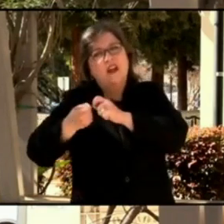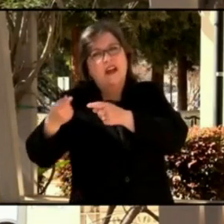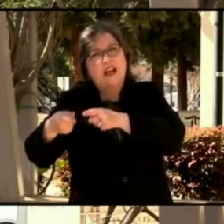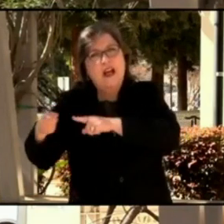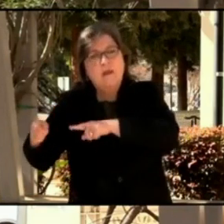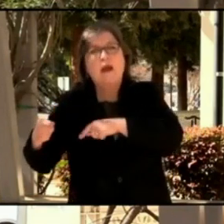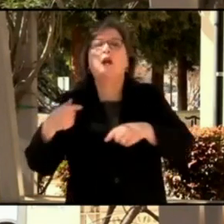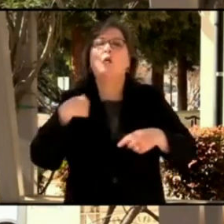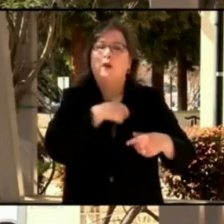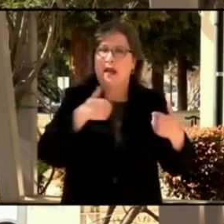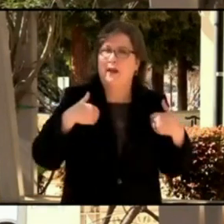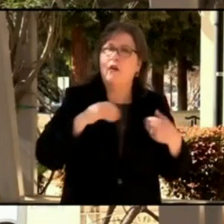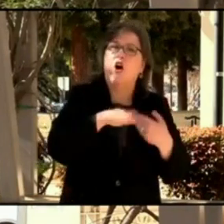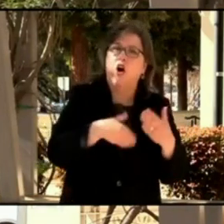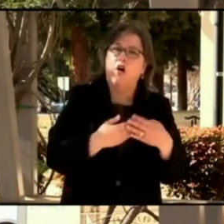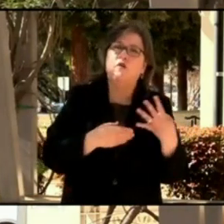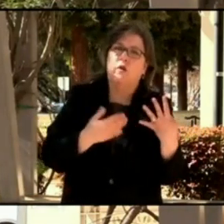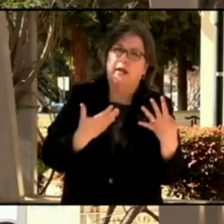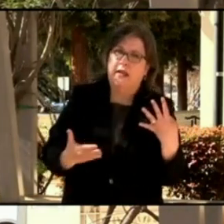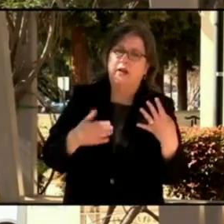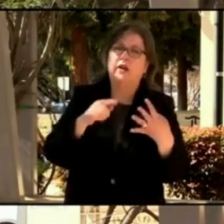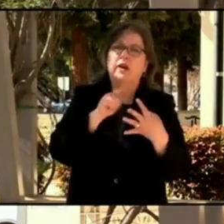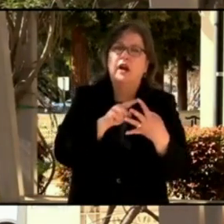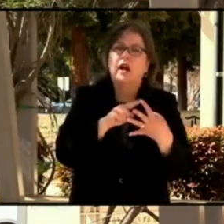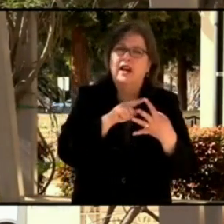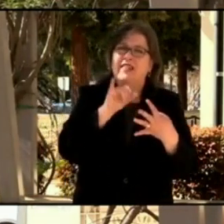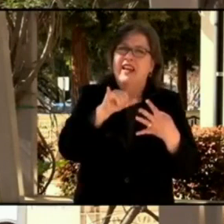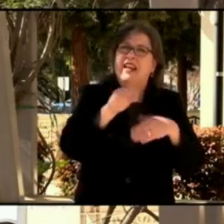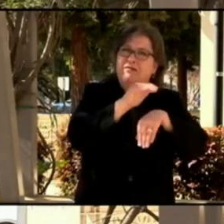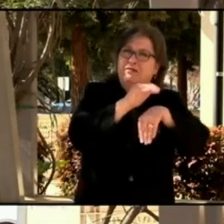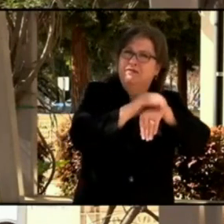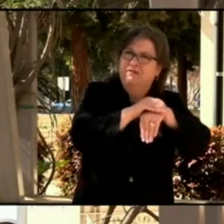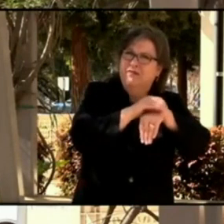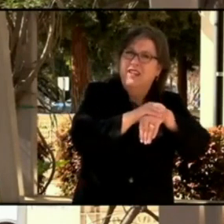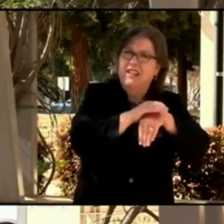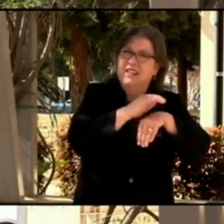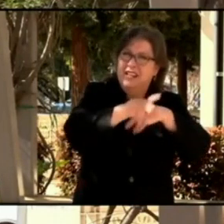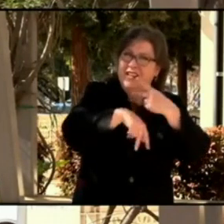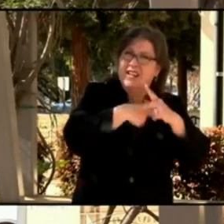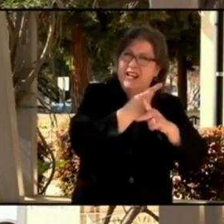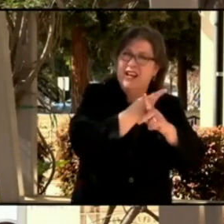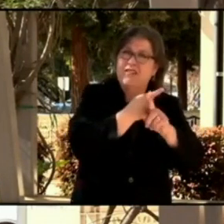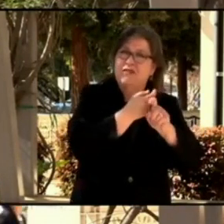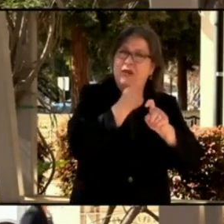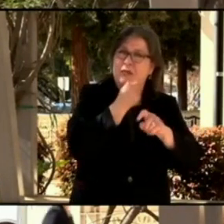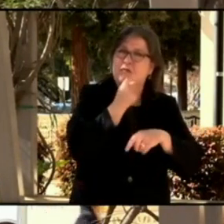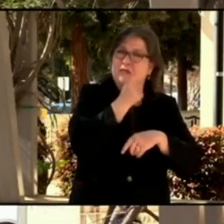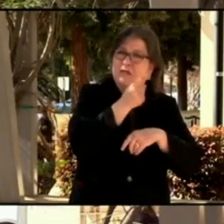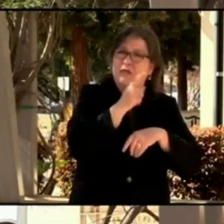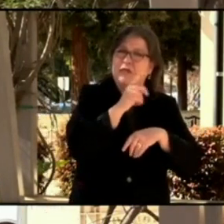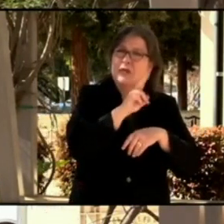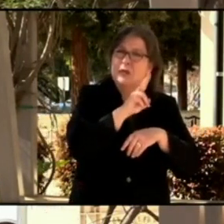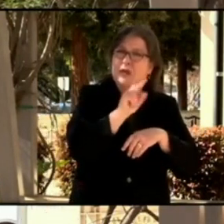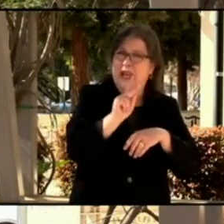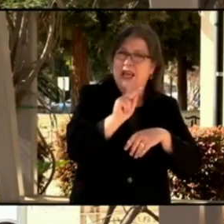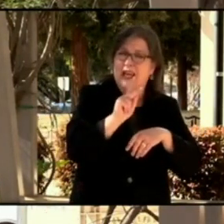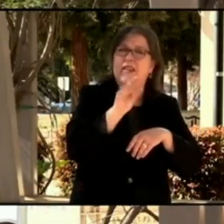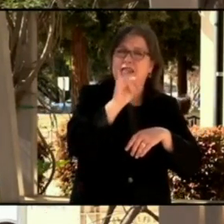B.1.1.7 from the United Kingdom circulating here for some time and the